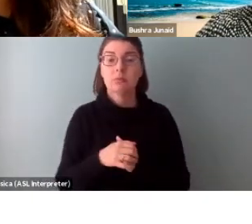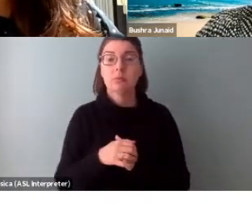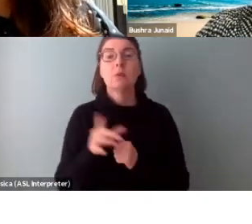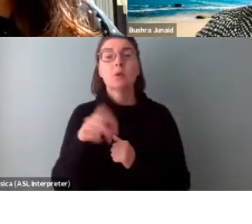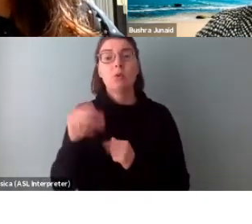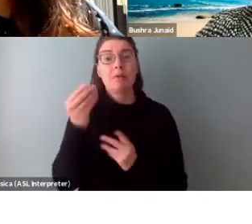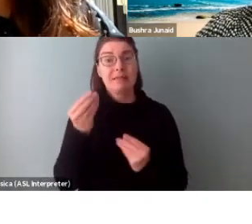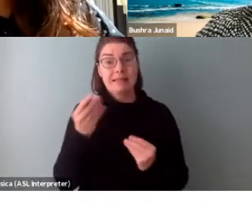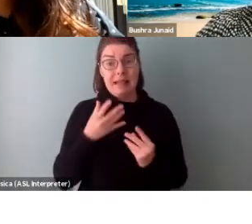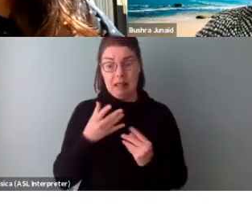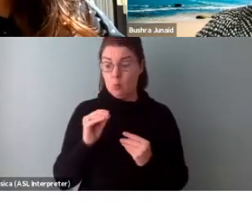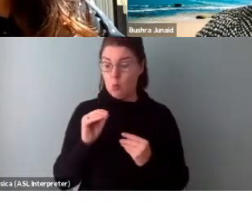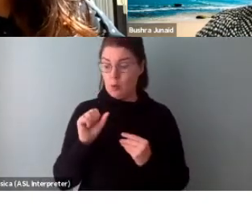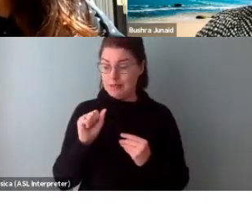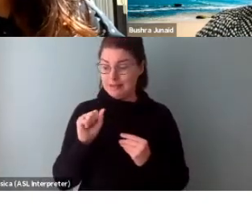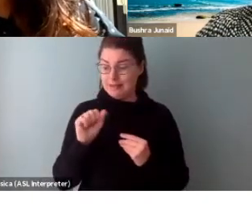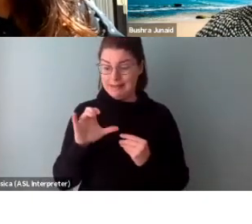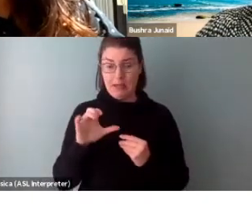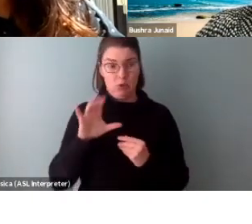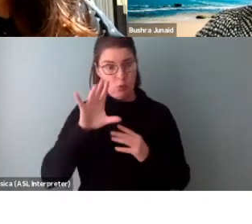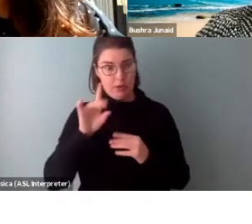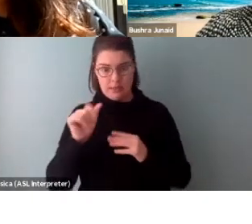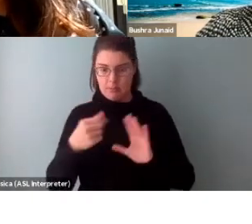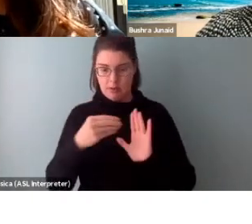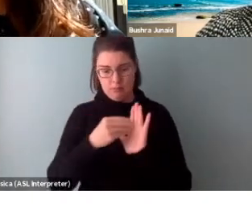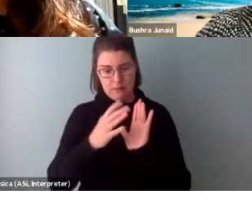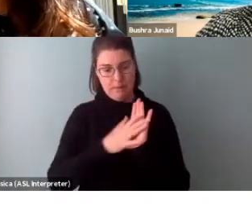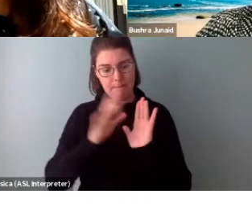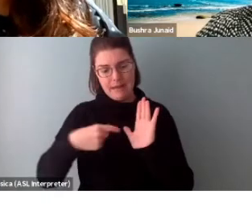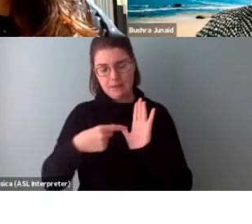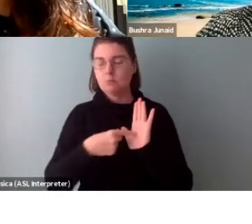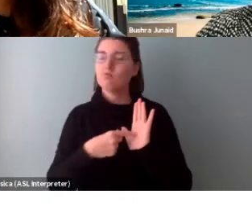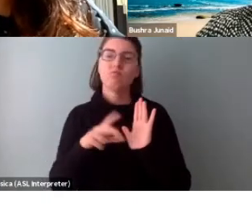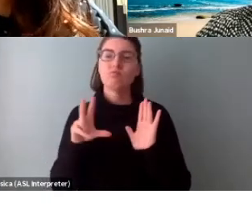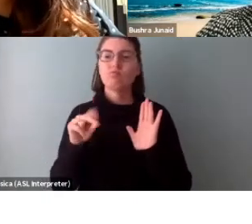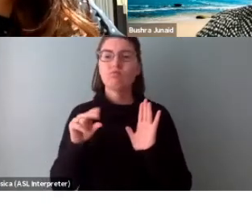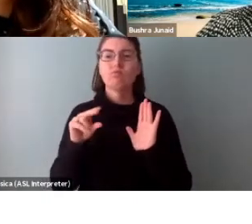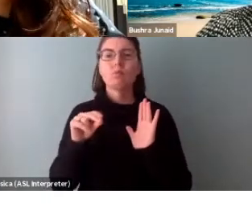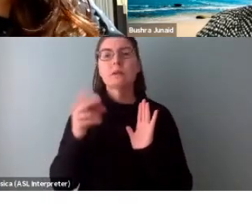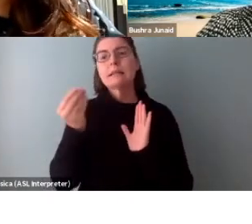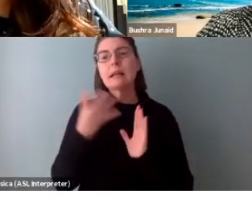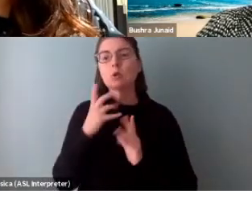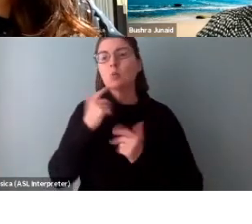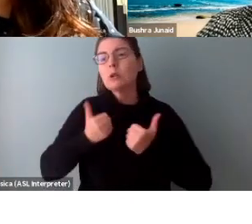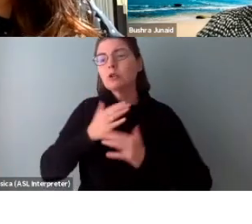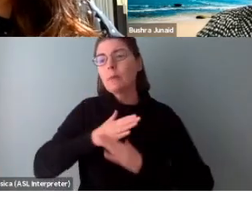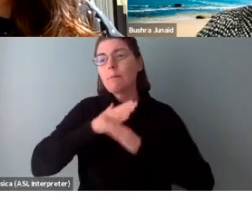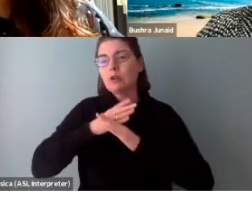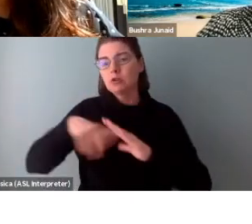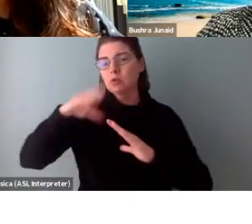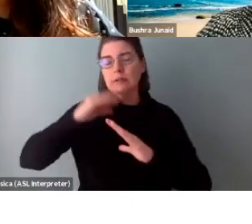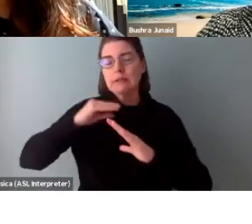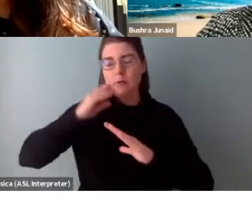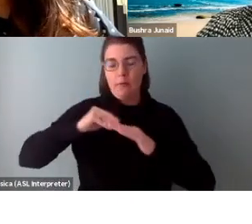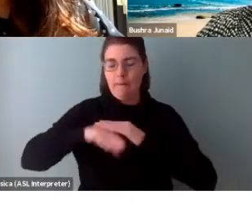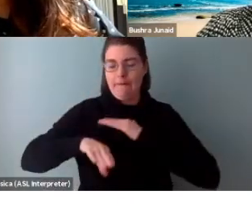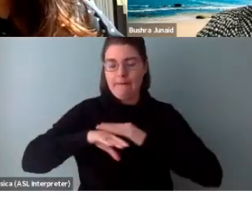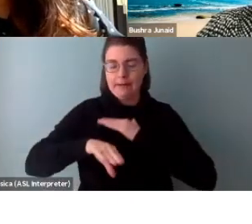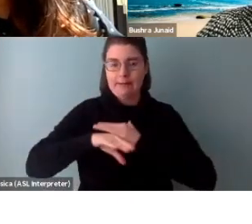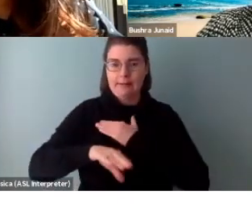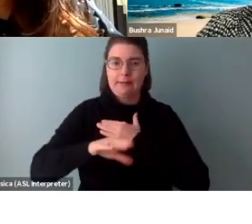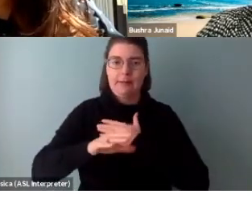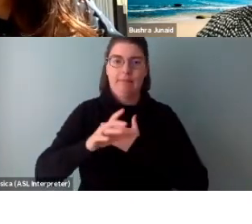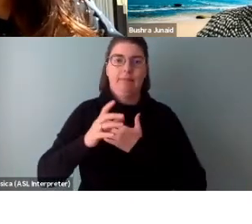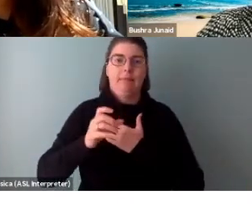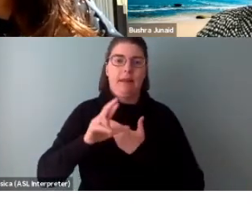not need to tell the OAC what your disability is, but rather tell us which barriers you face in accessing and